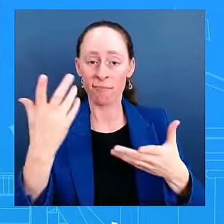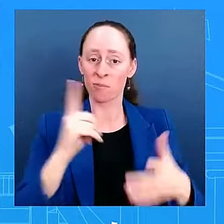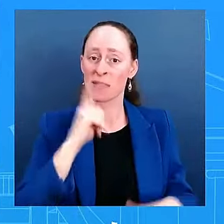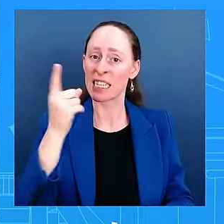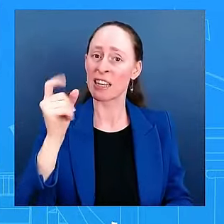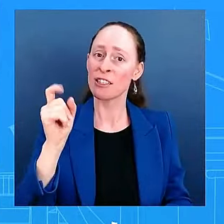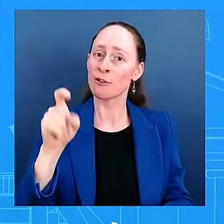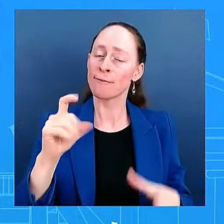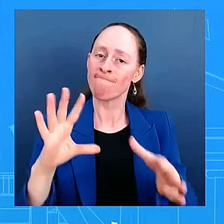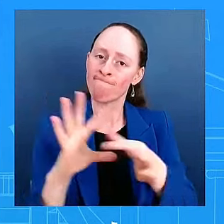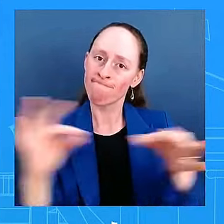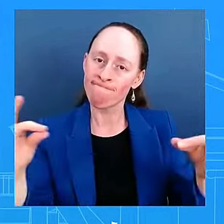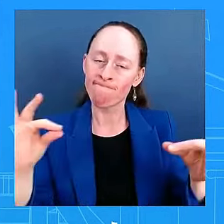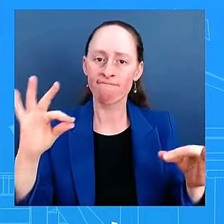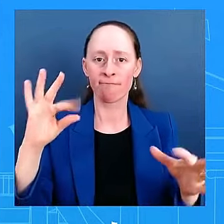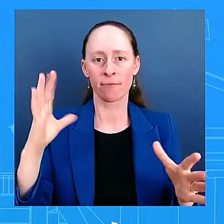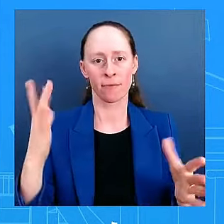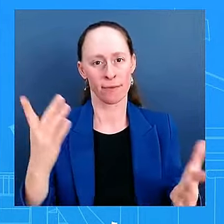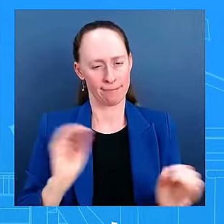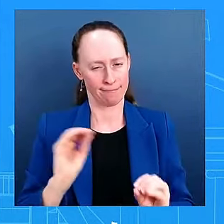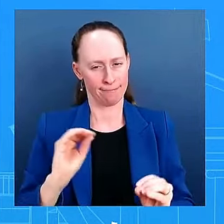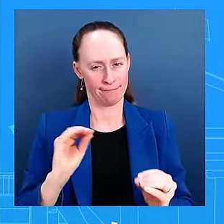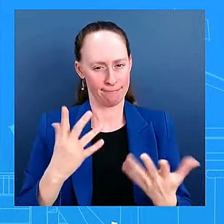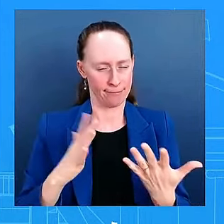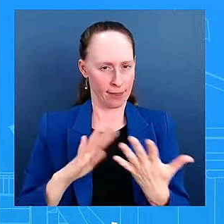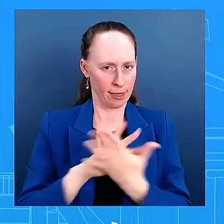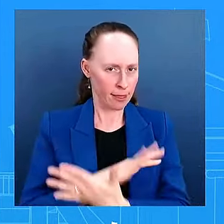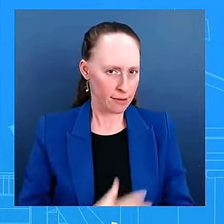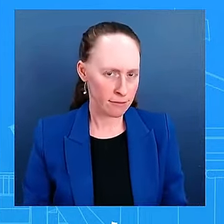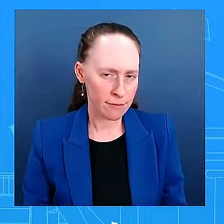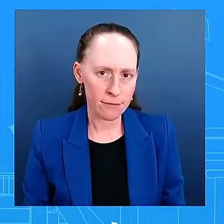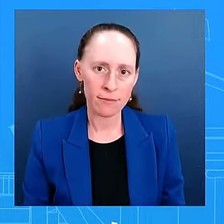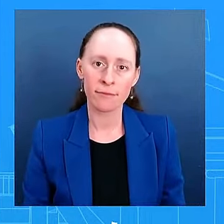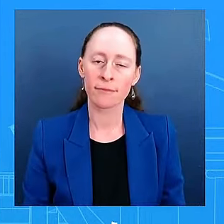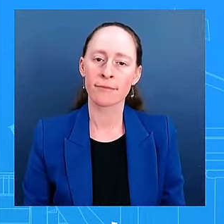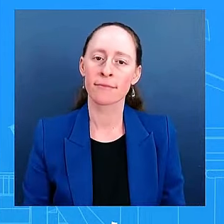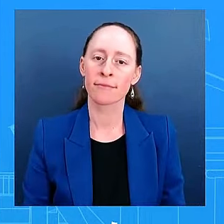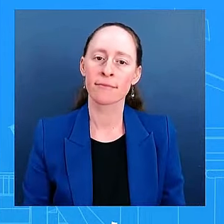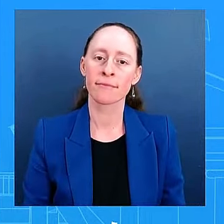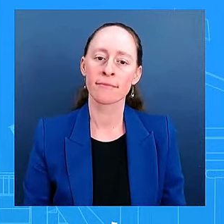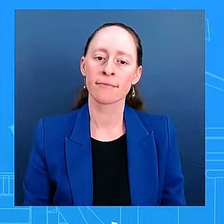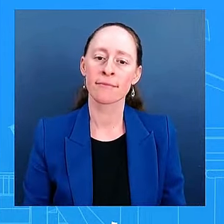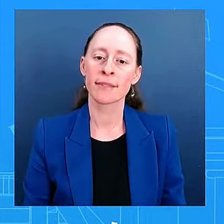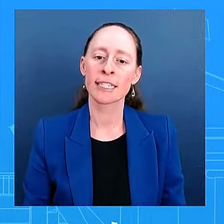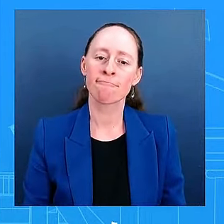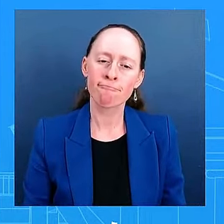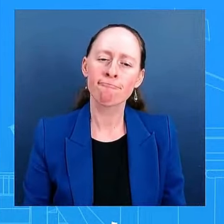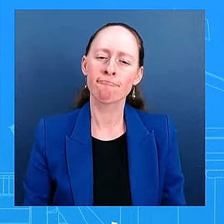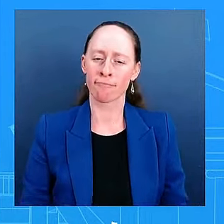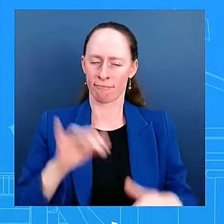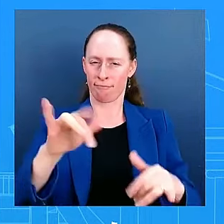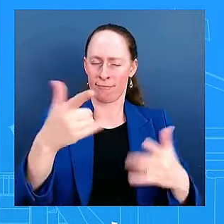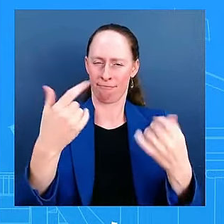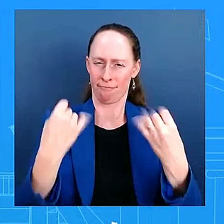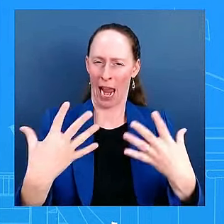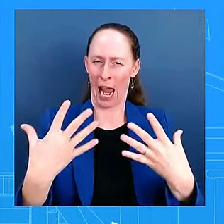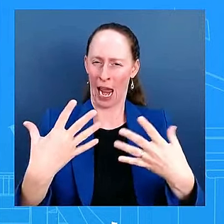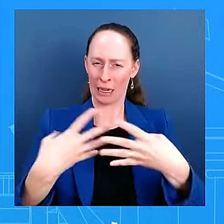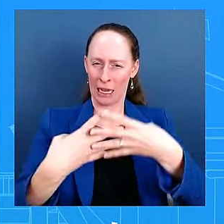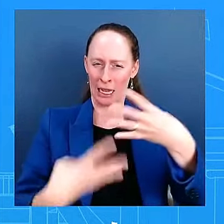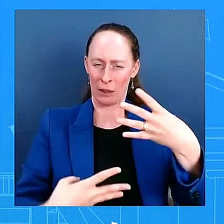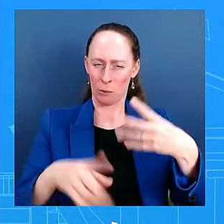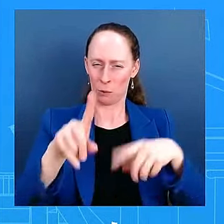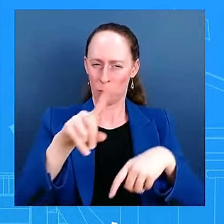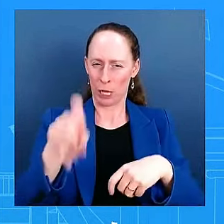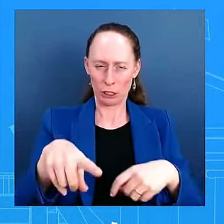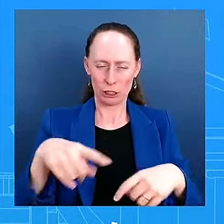So, there's a lot there. And let me, if you don't mind, give me a second to unpack all of this, because I think it's important for the American people to hear this